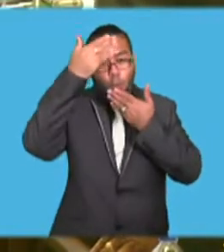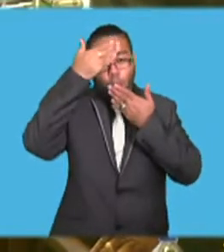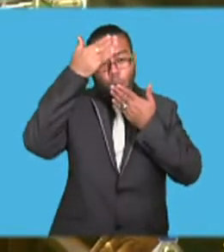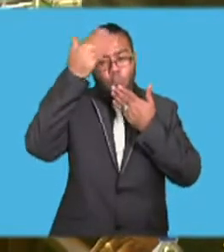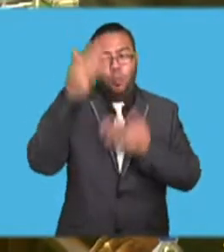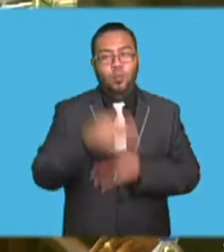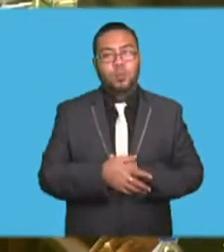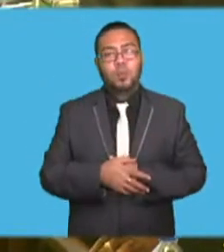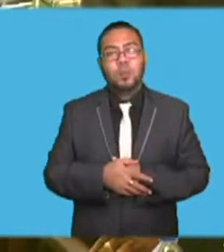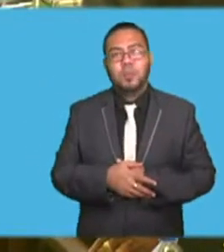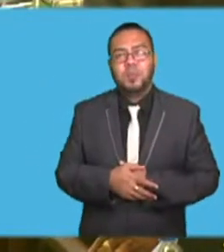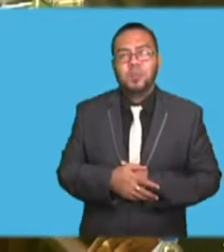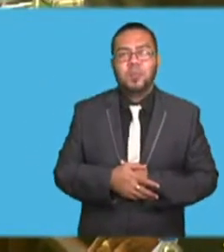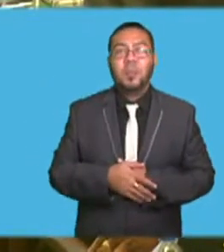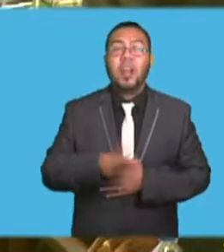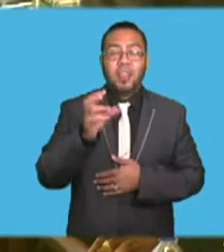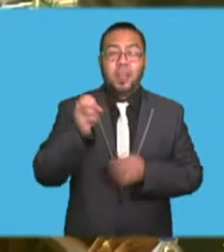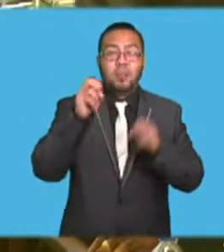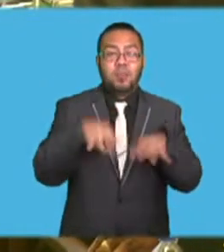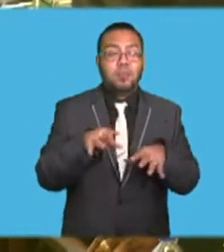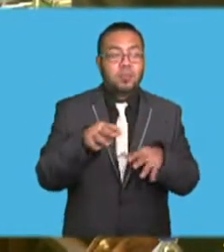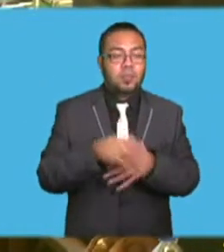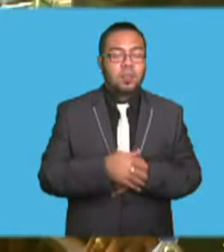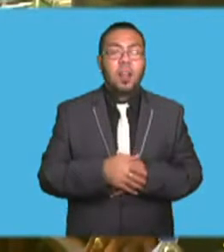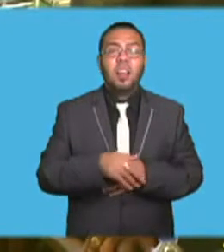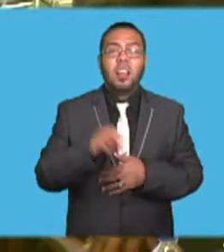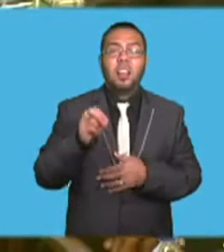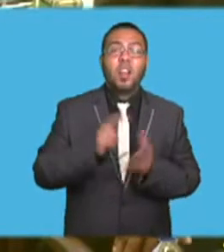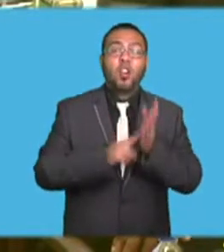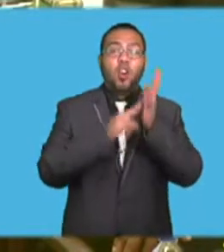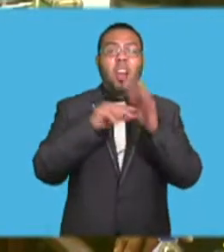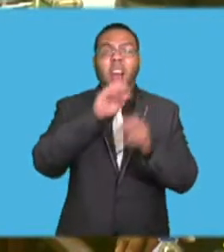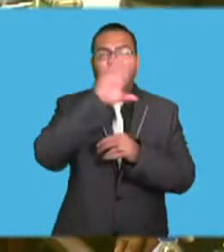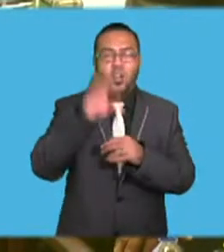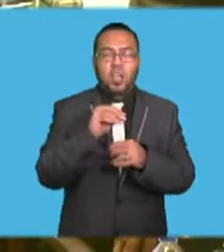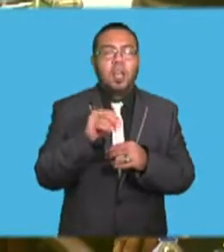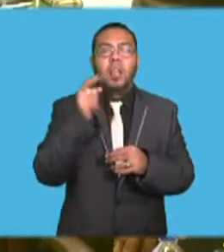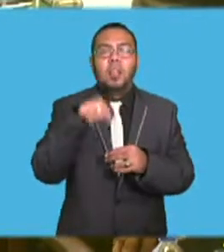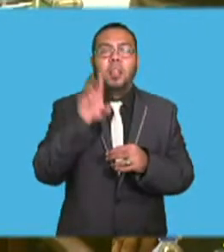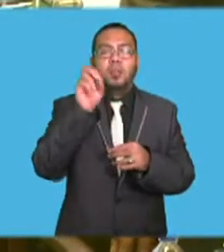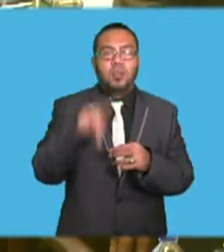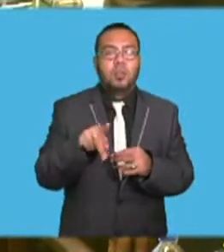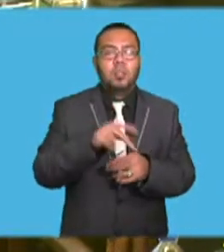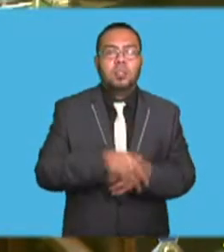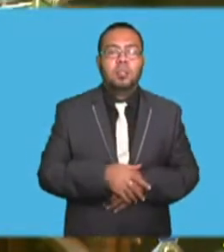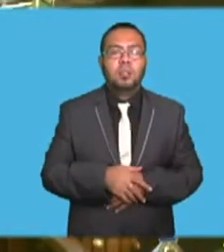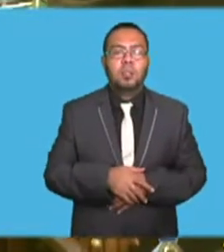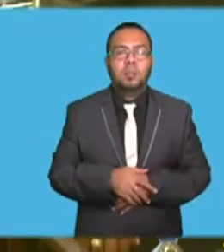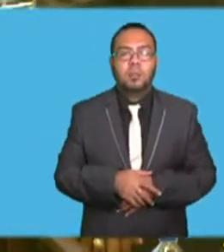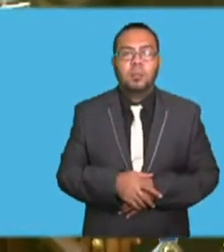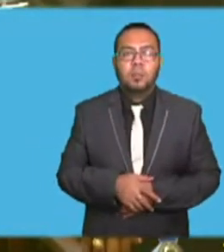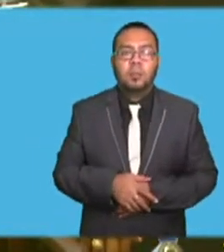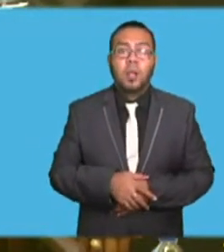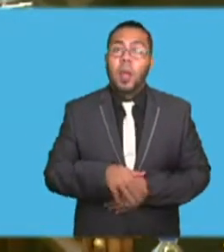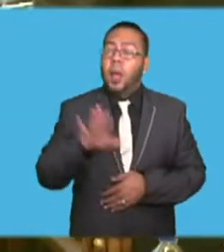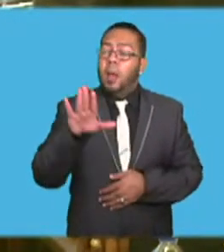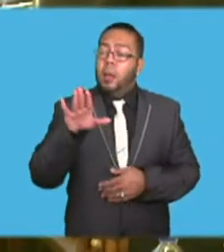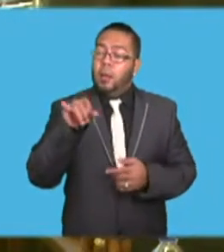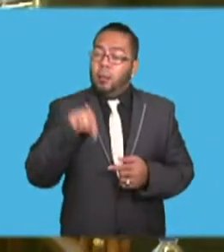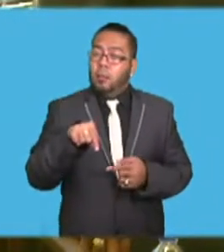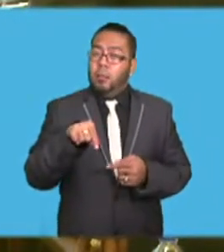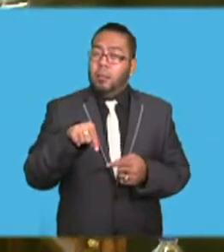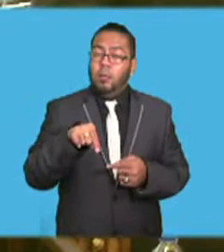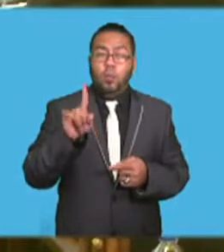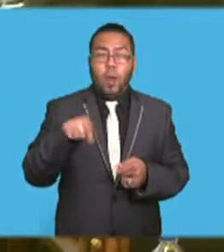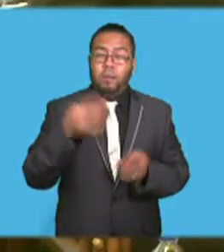place the Marrakesh Partnership for Global Climate Action. Madam Speaker, as I've alluded to, the